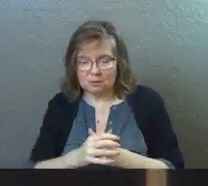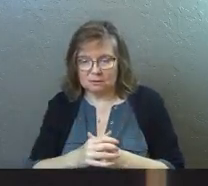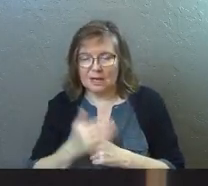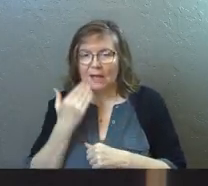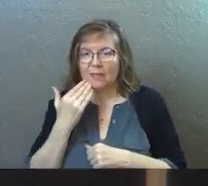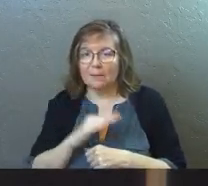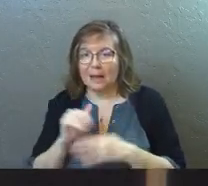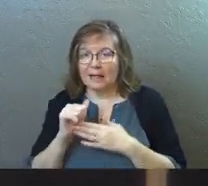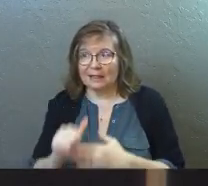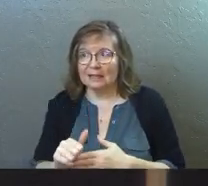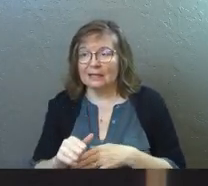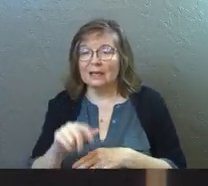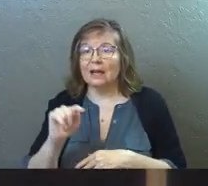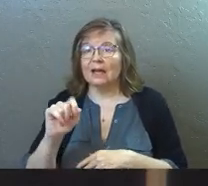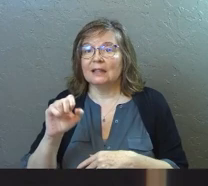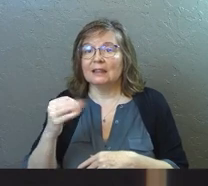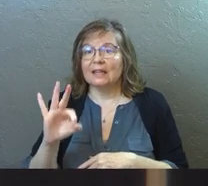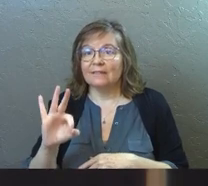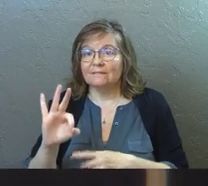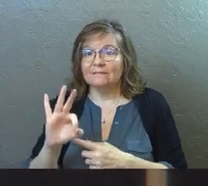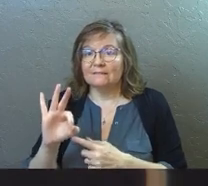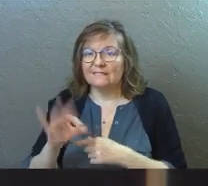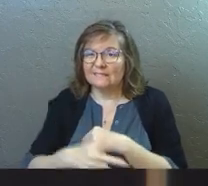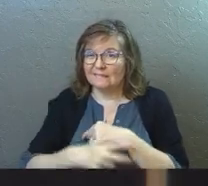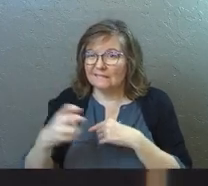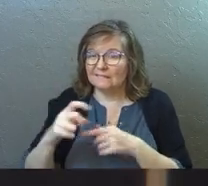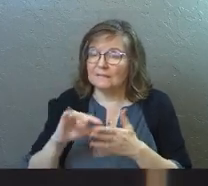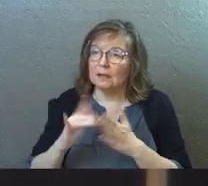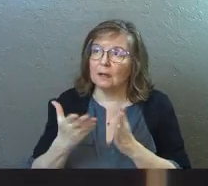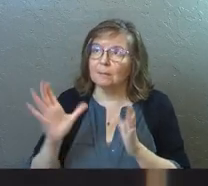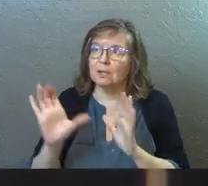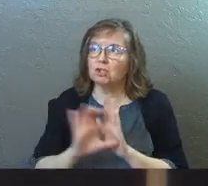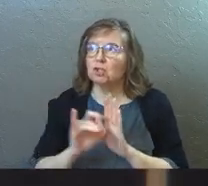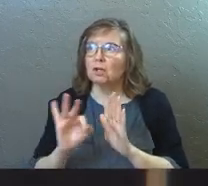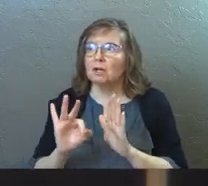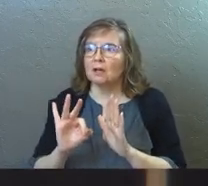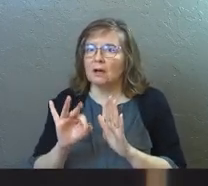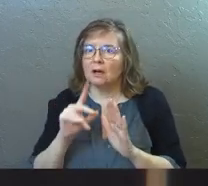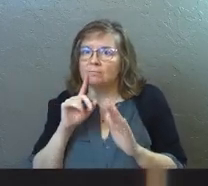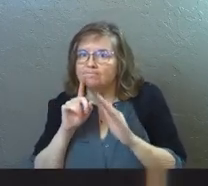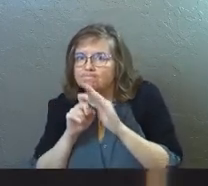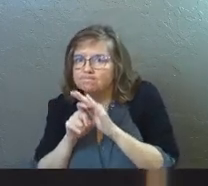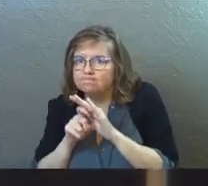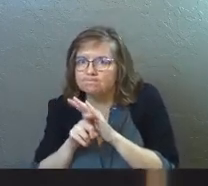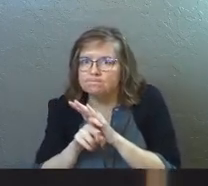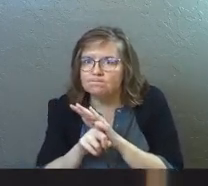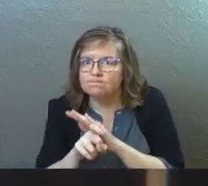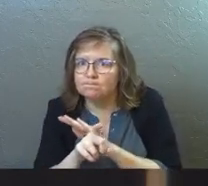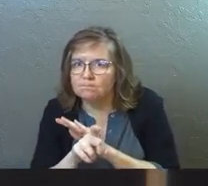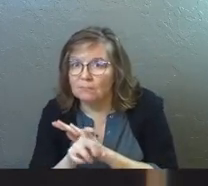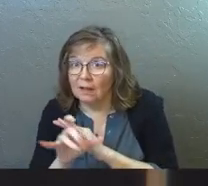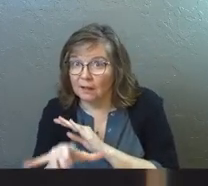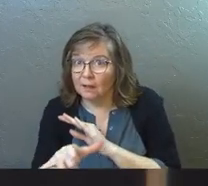by two different names. A thief kind of brings that picture of stealth to you,